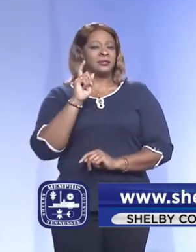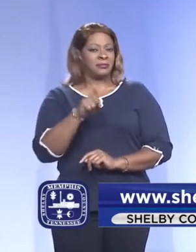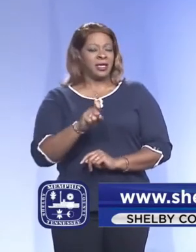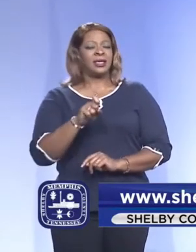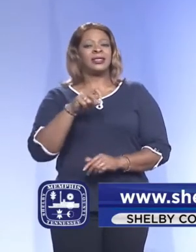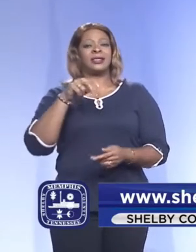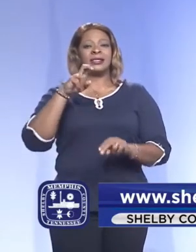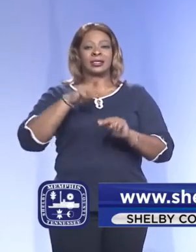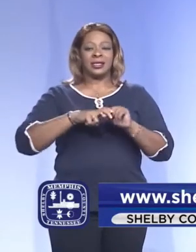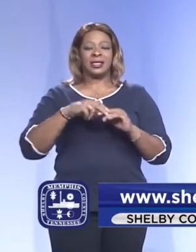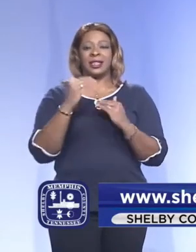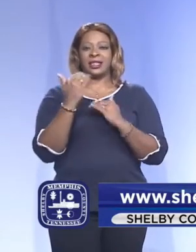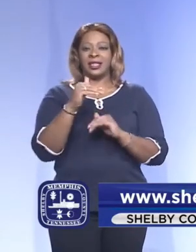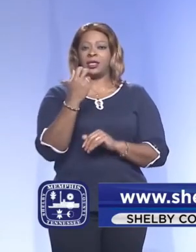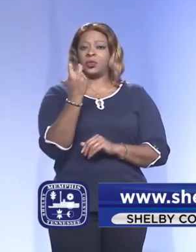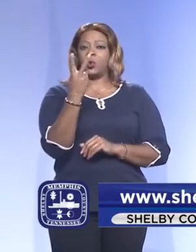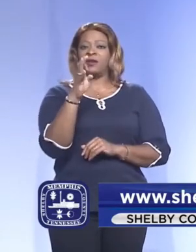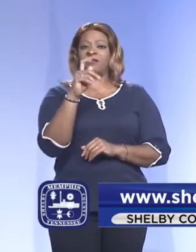feet apart.